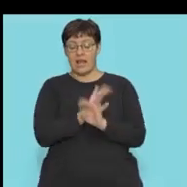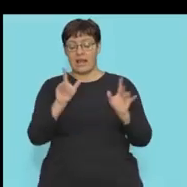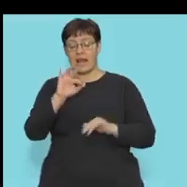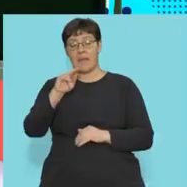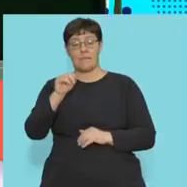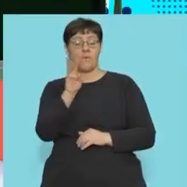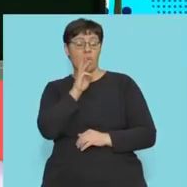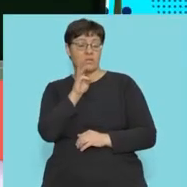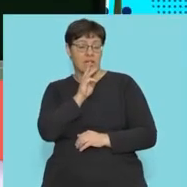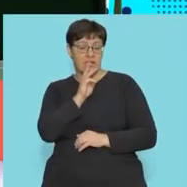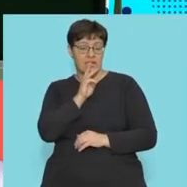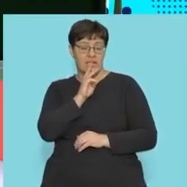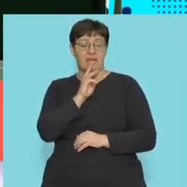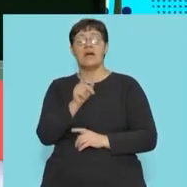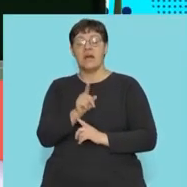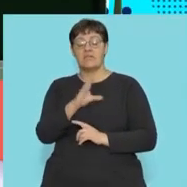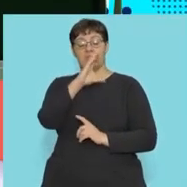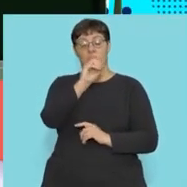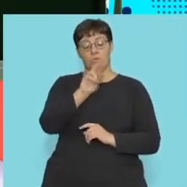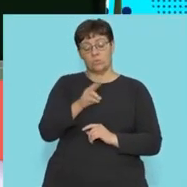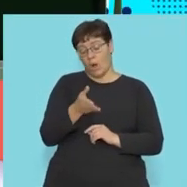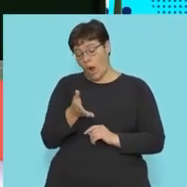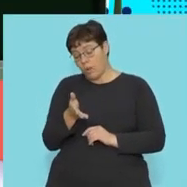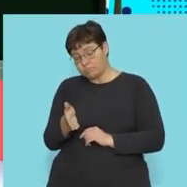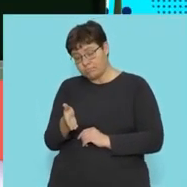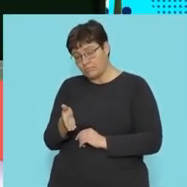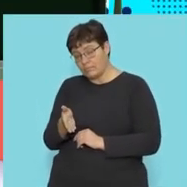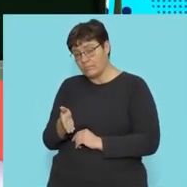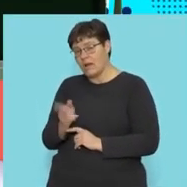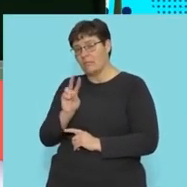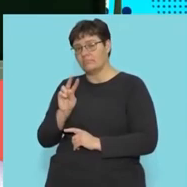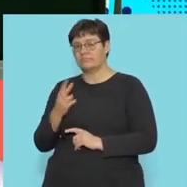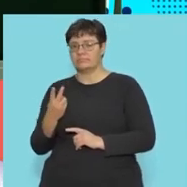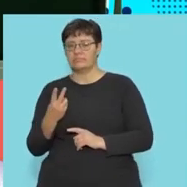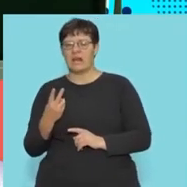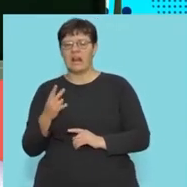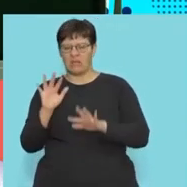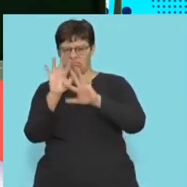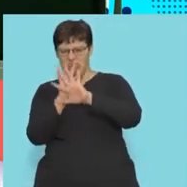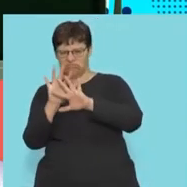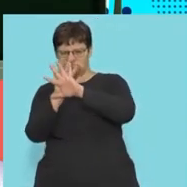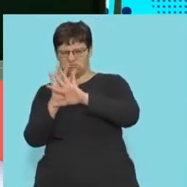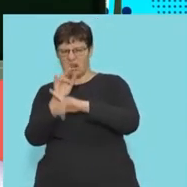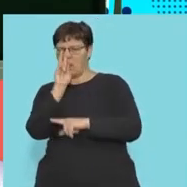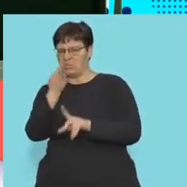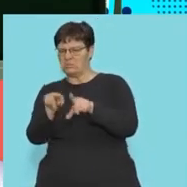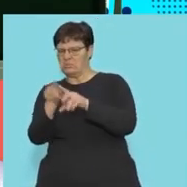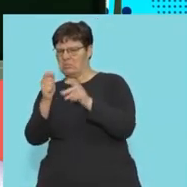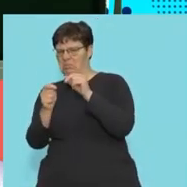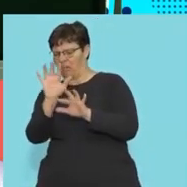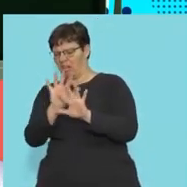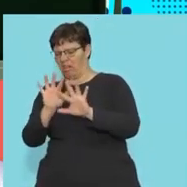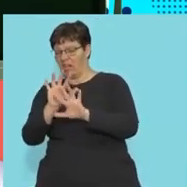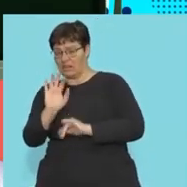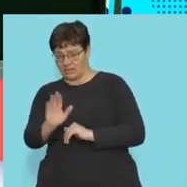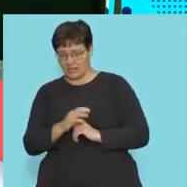lime water, when carbon dioxide is introduced into that, turns milky. And so that could be an indicator for the